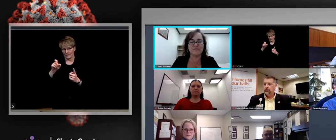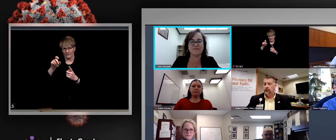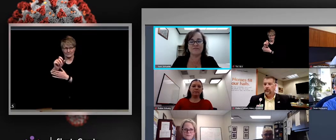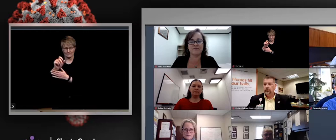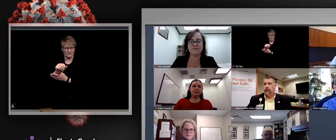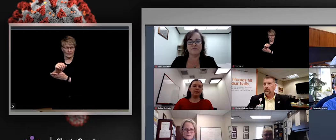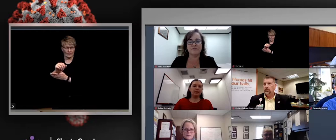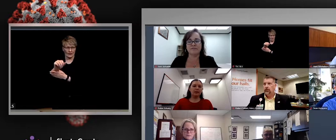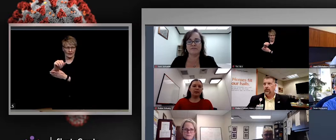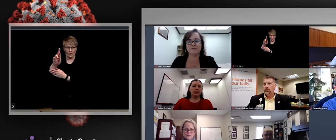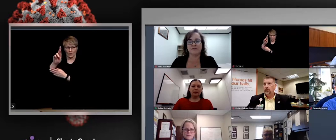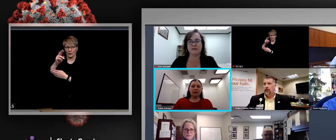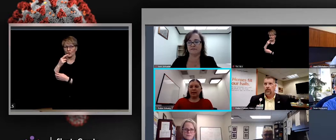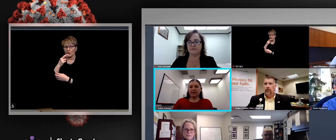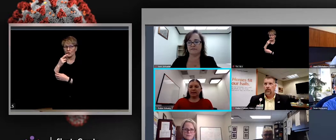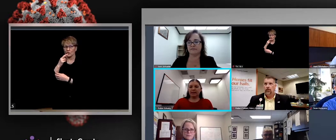morning?